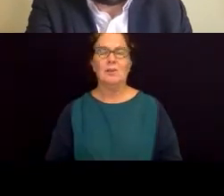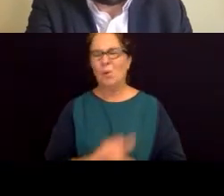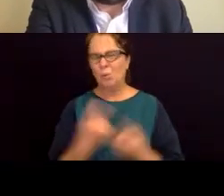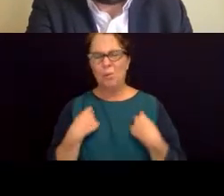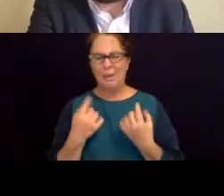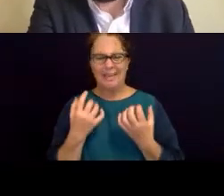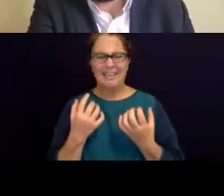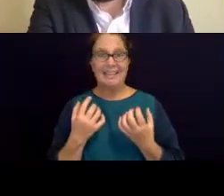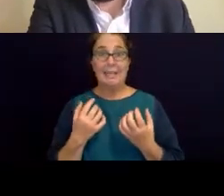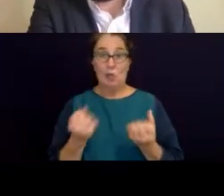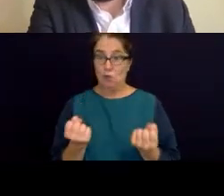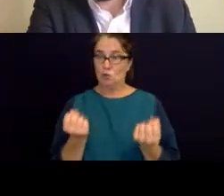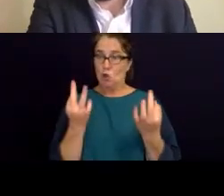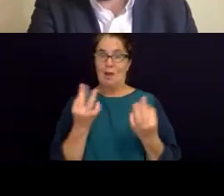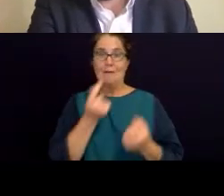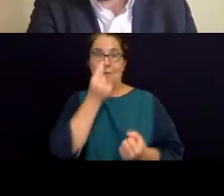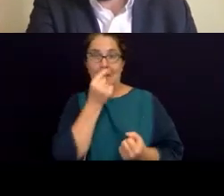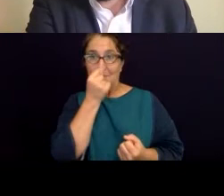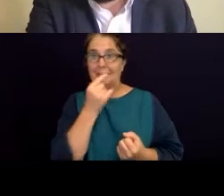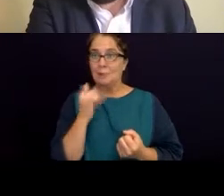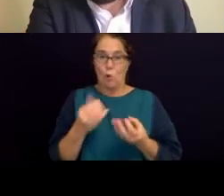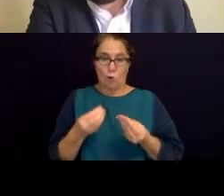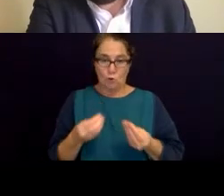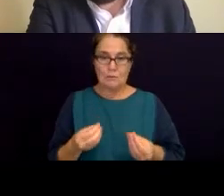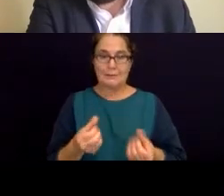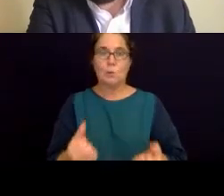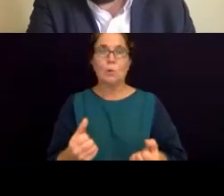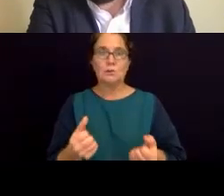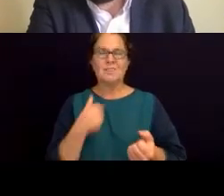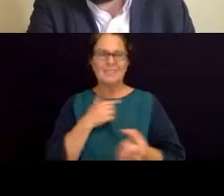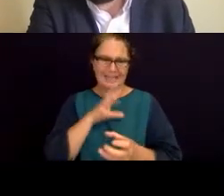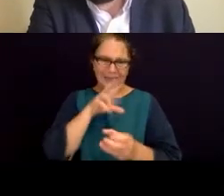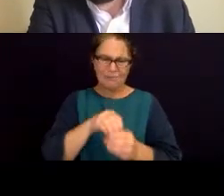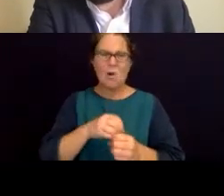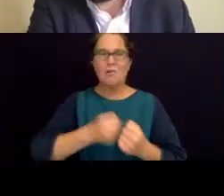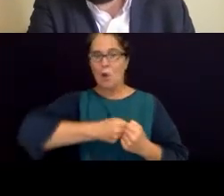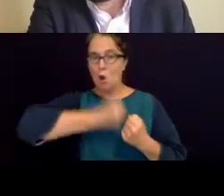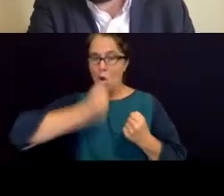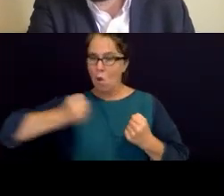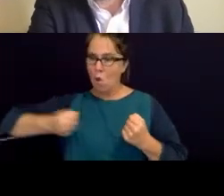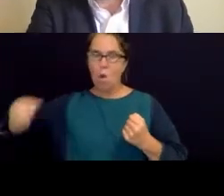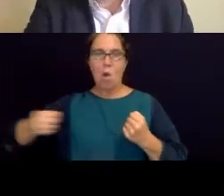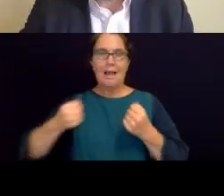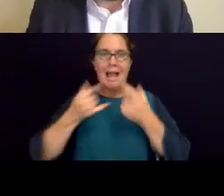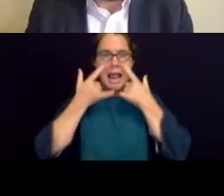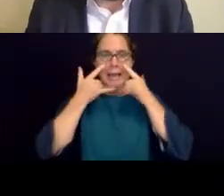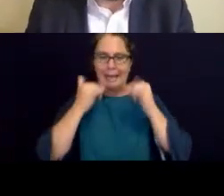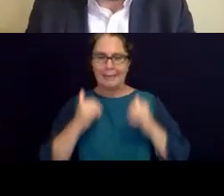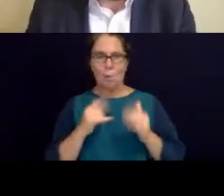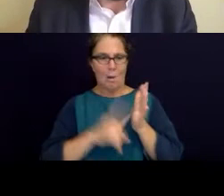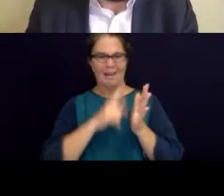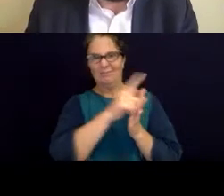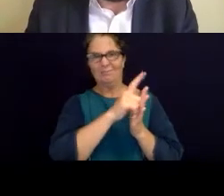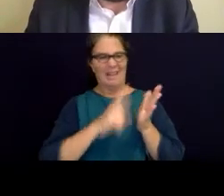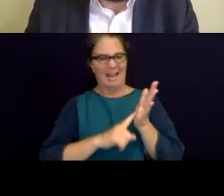we don't have the capacity or the resources to enter into long protracted legal battles with our treaty partner